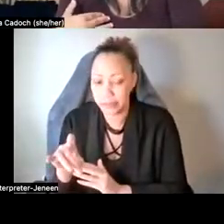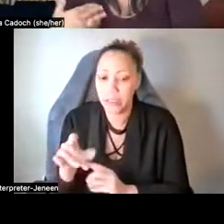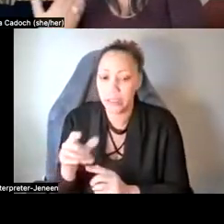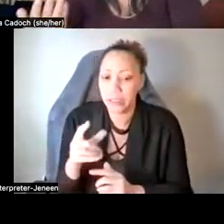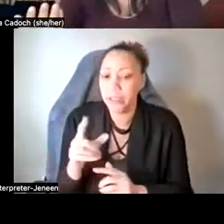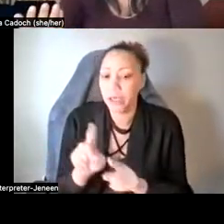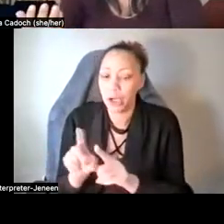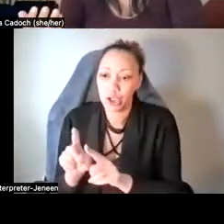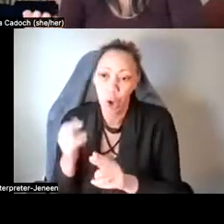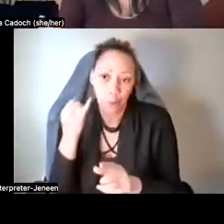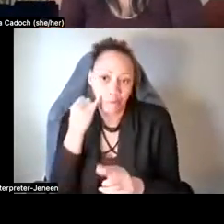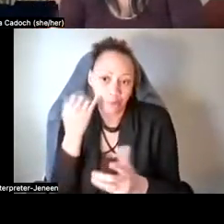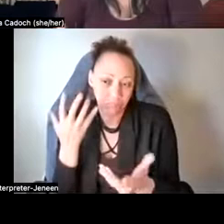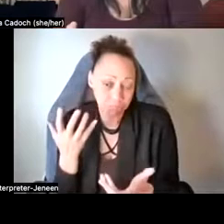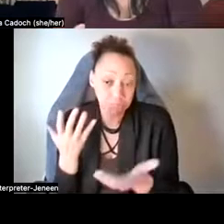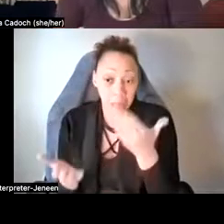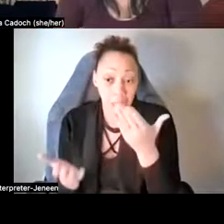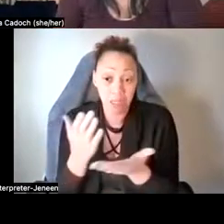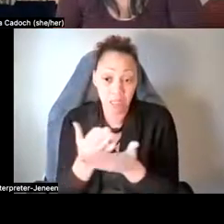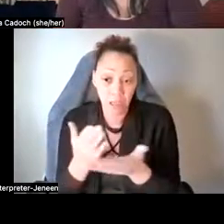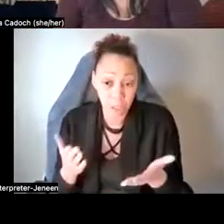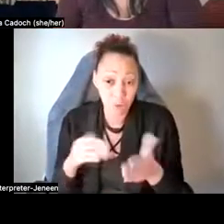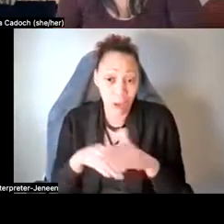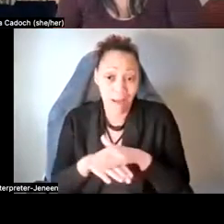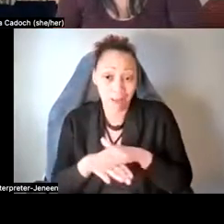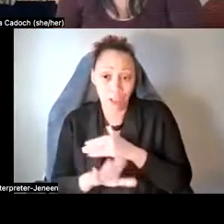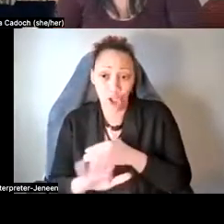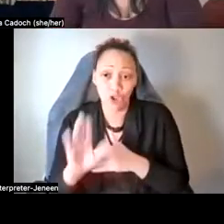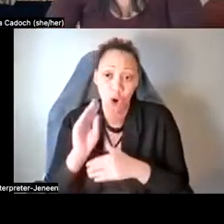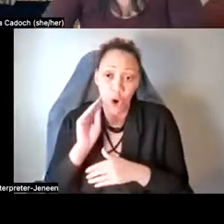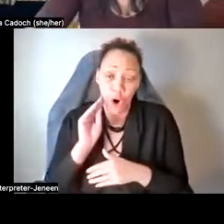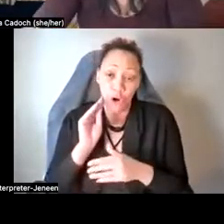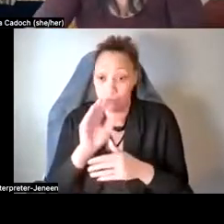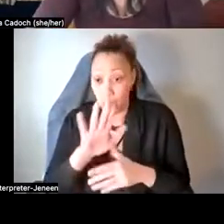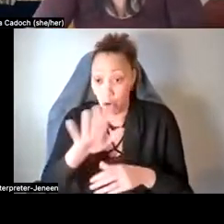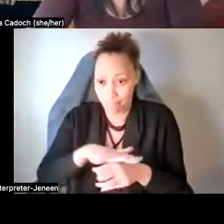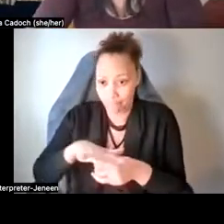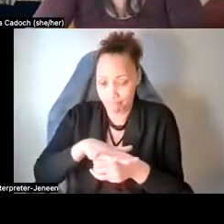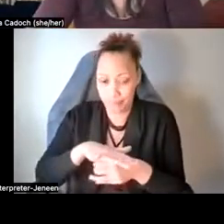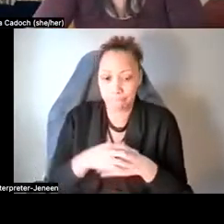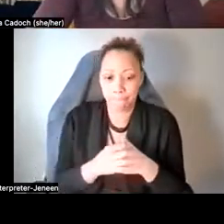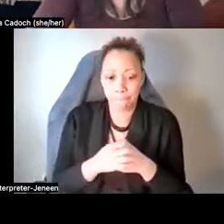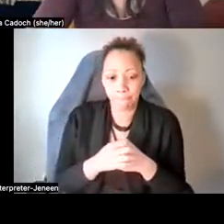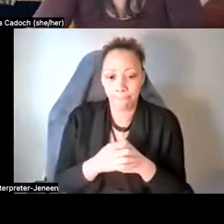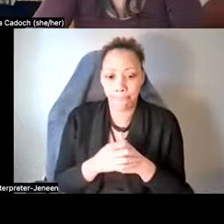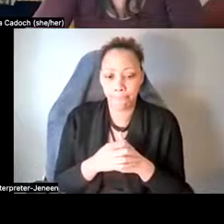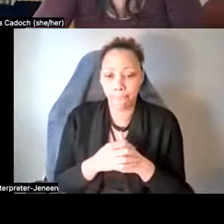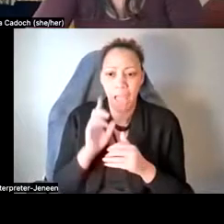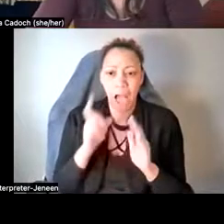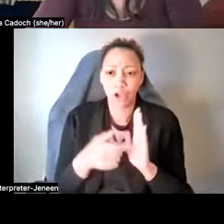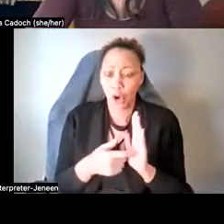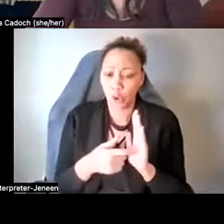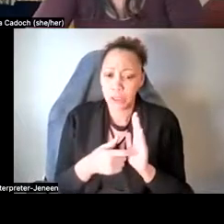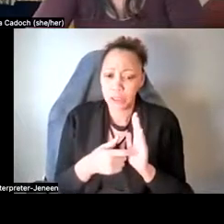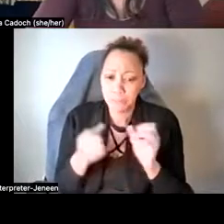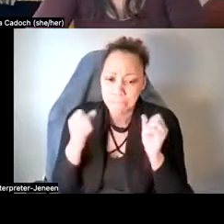if it's something that you can access in your home town. I noticed that there's quite a few people